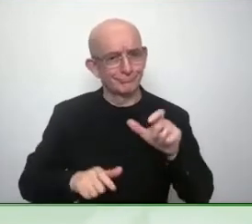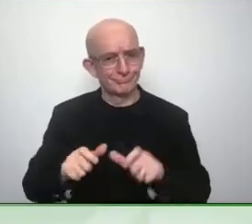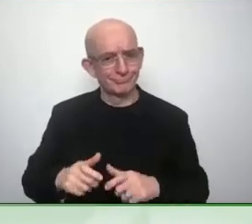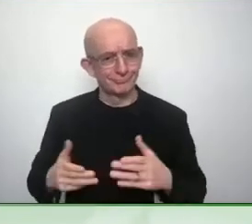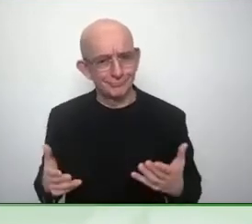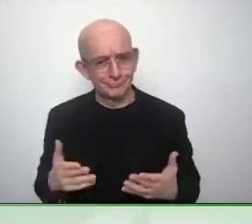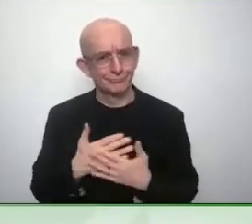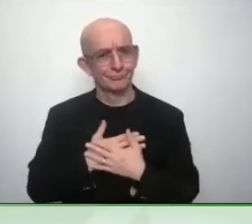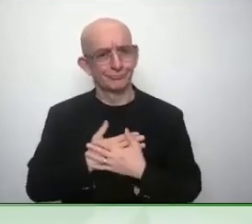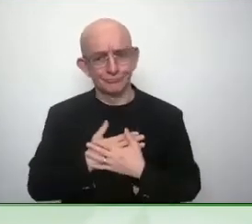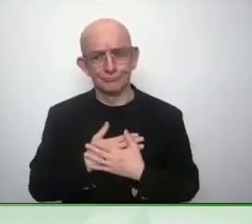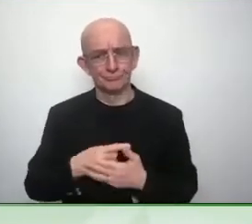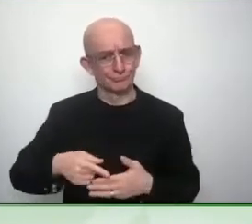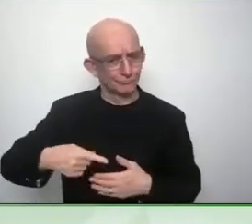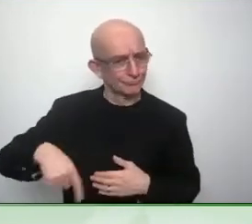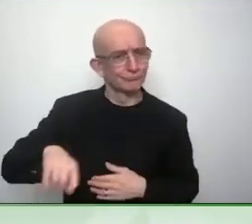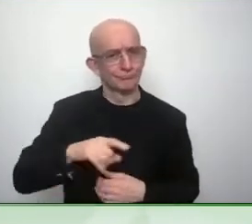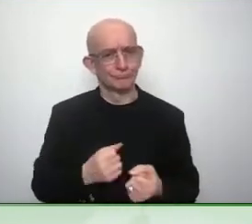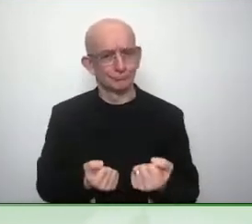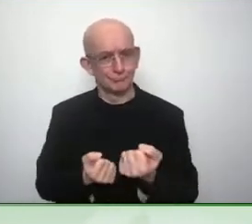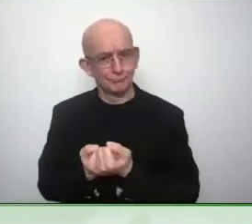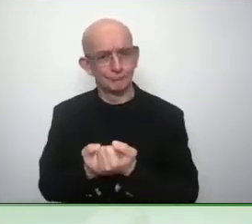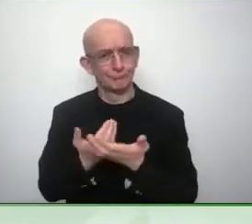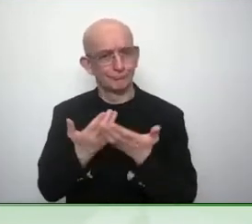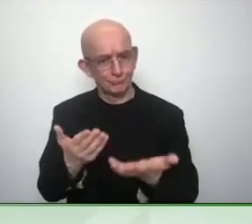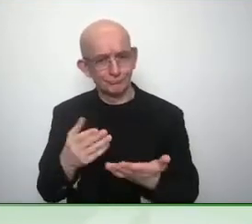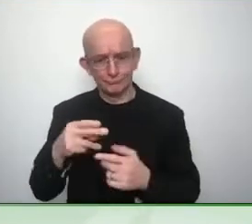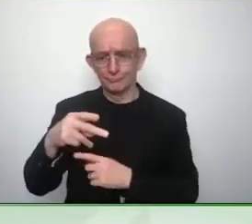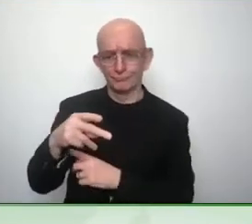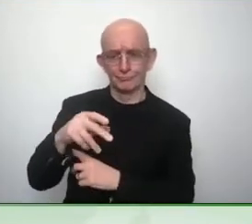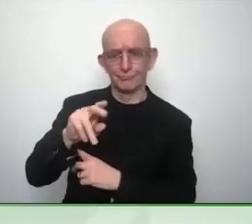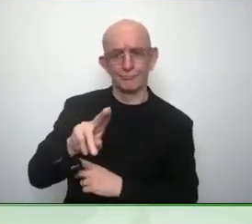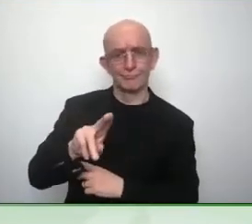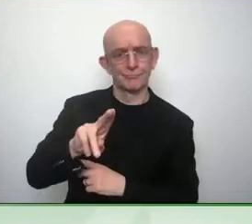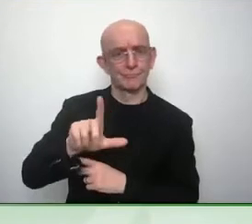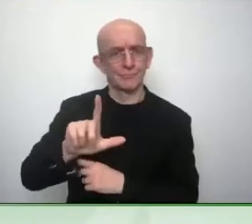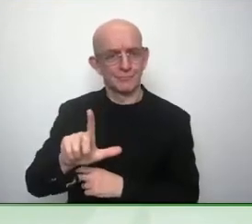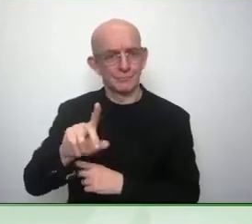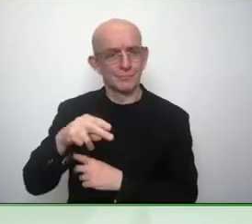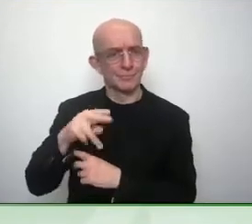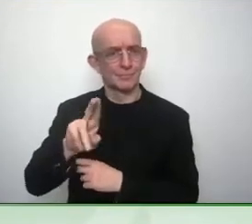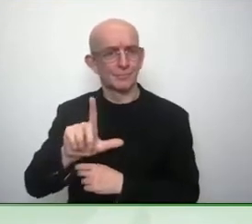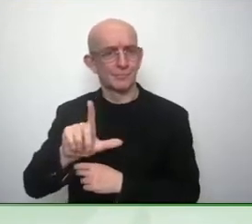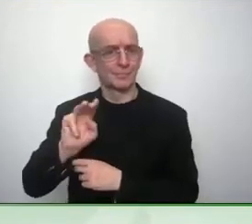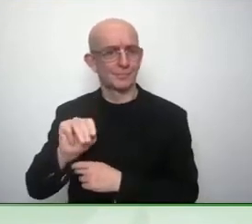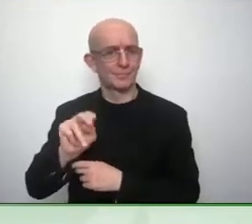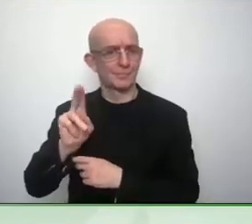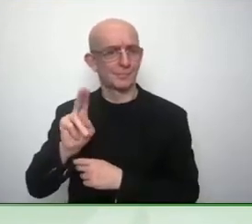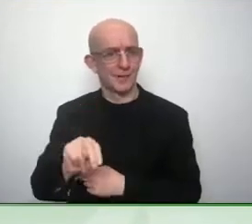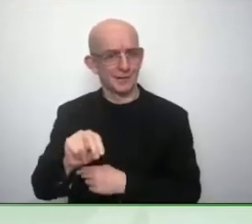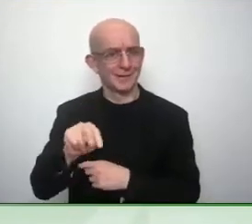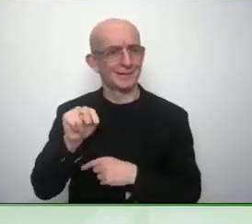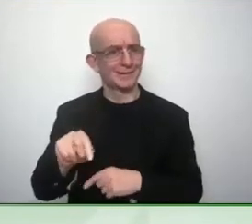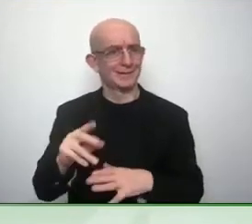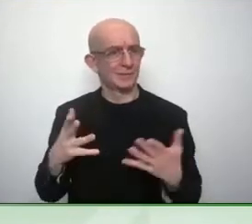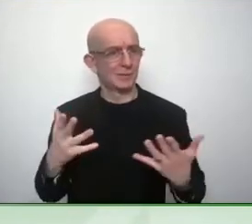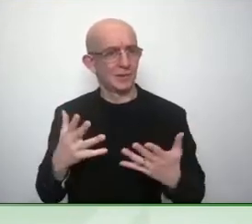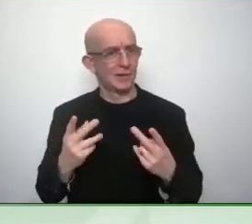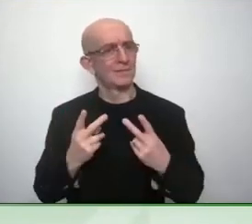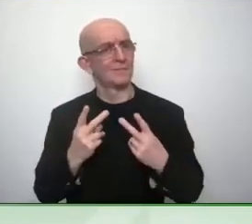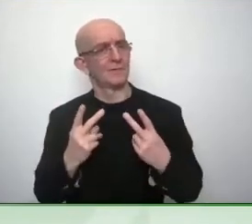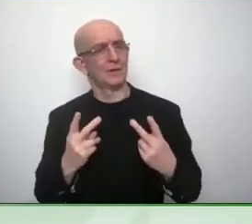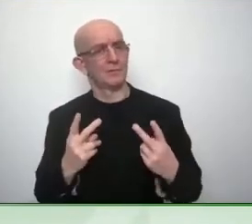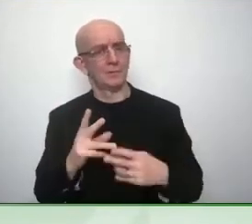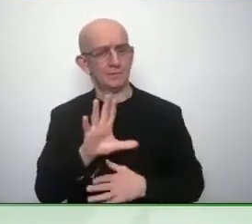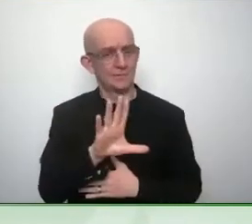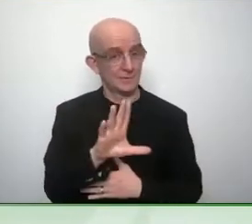we have to make sure that these employers can find us and we don't want to come out often because we're discriminated